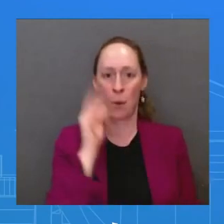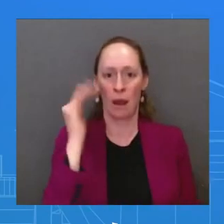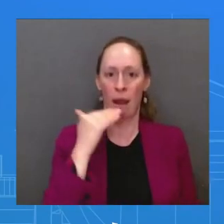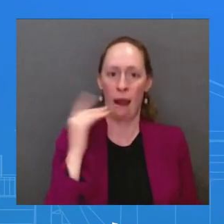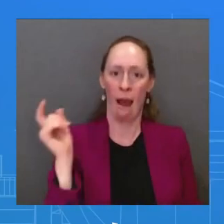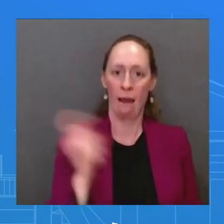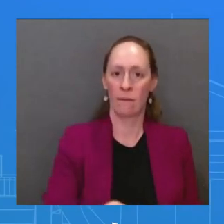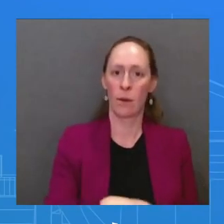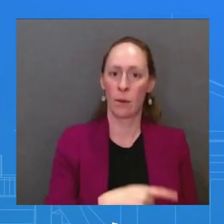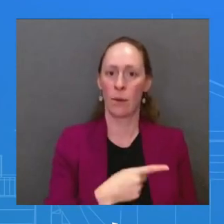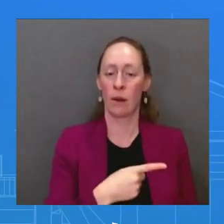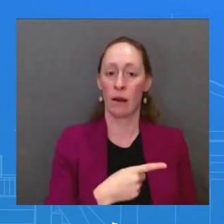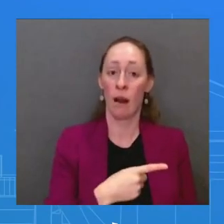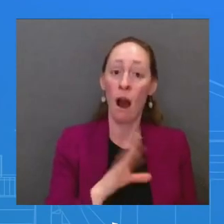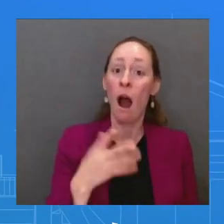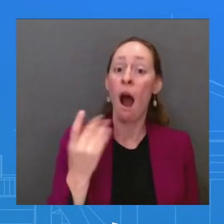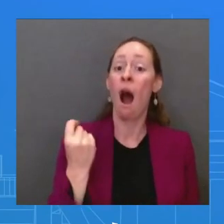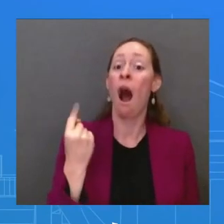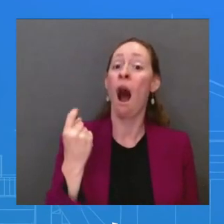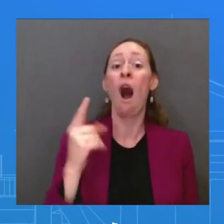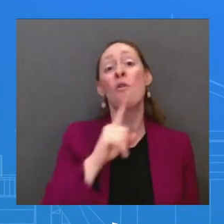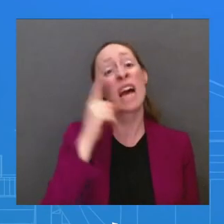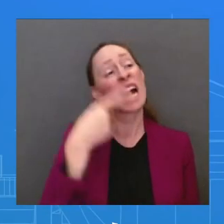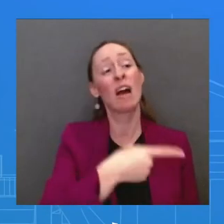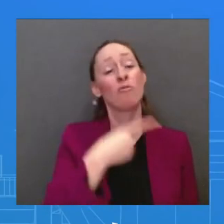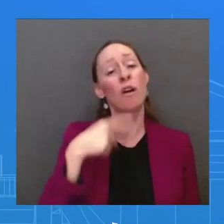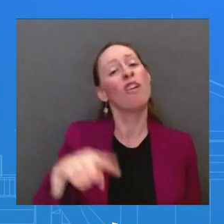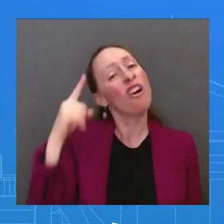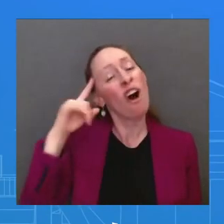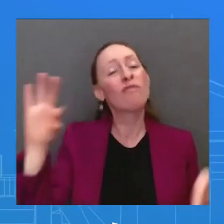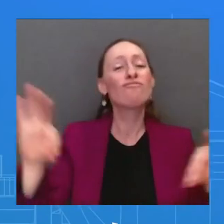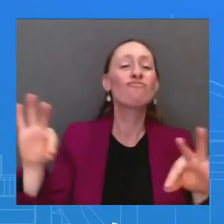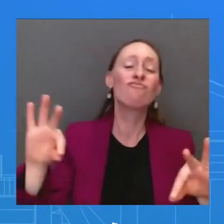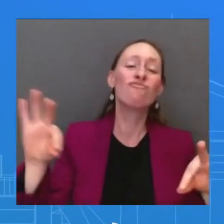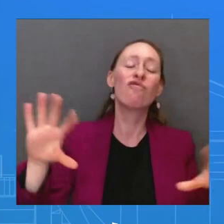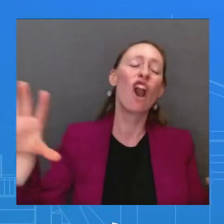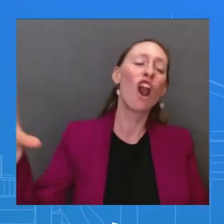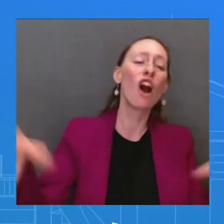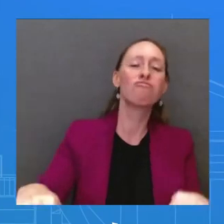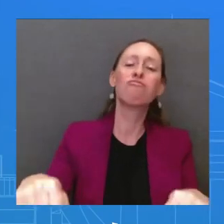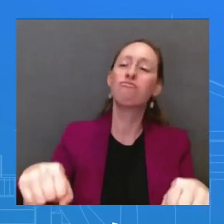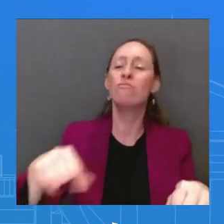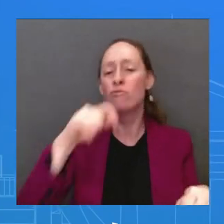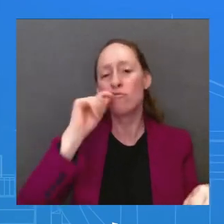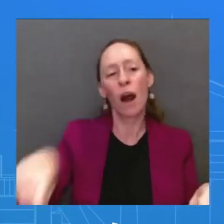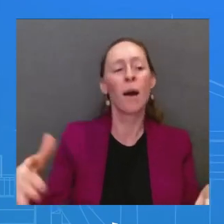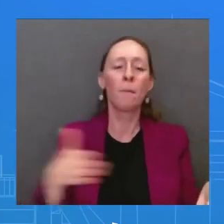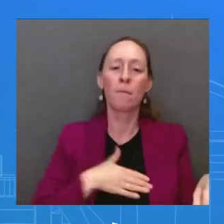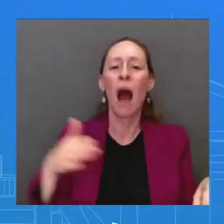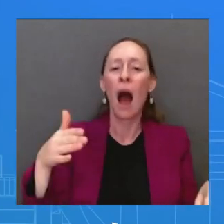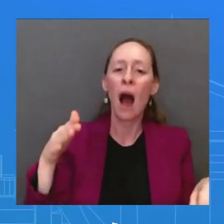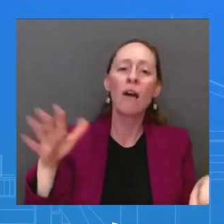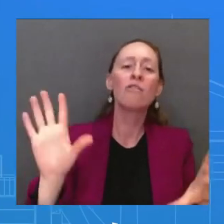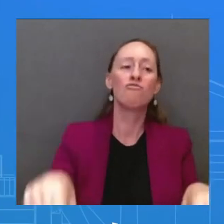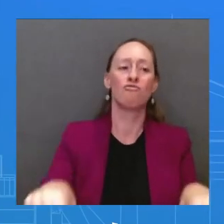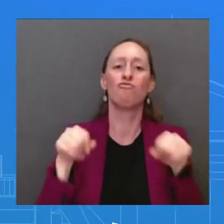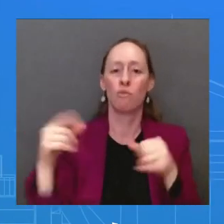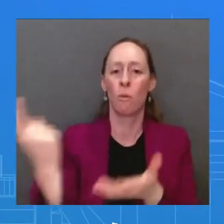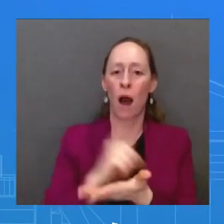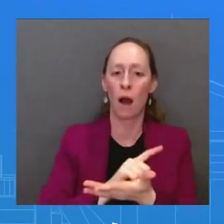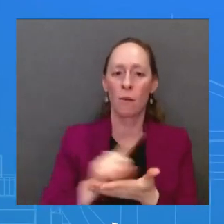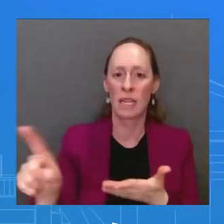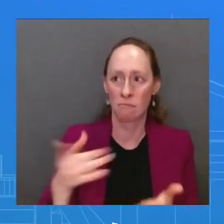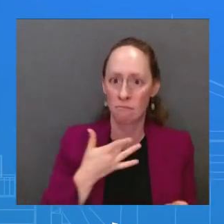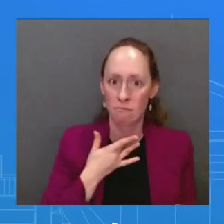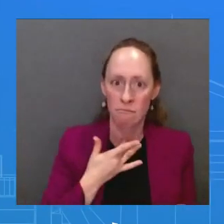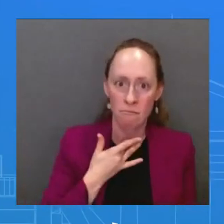that in September of 2023 it is going to North Korea to get munitions to try to